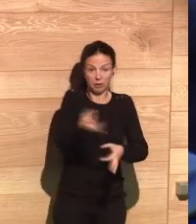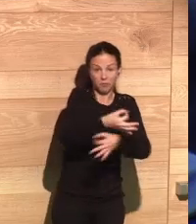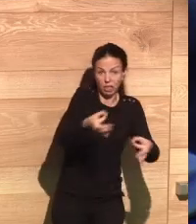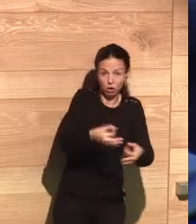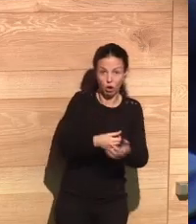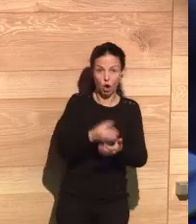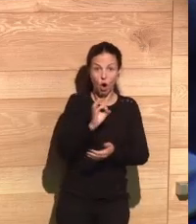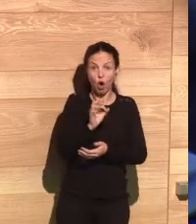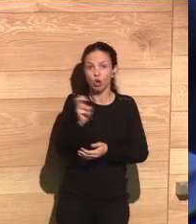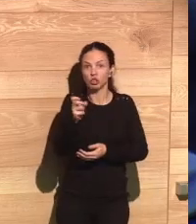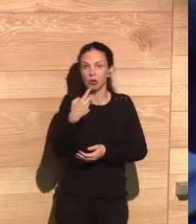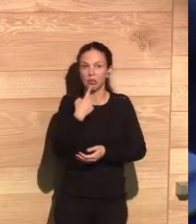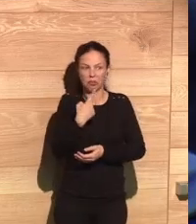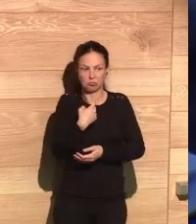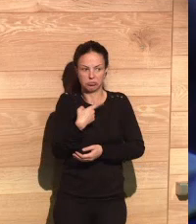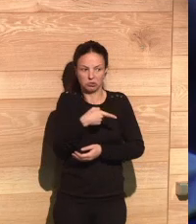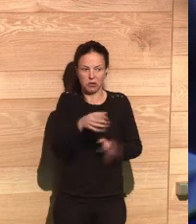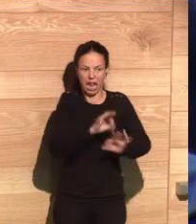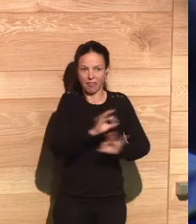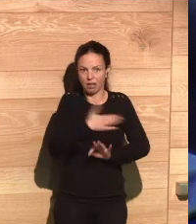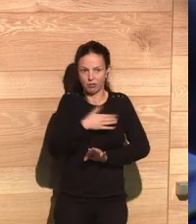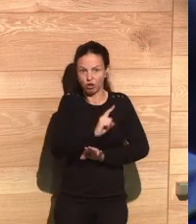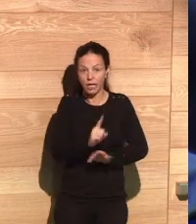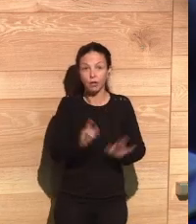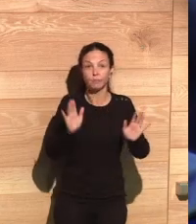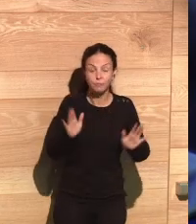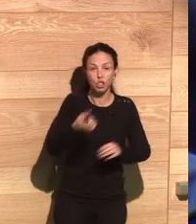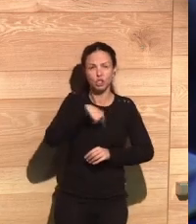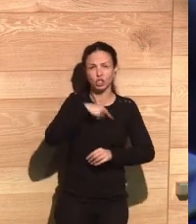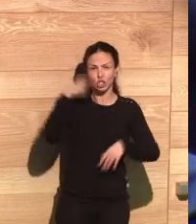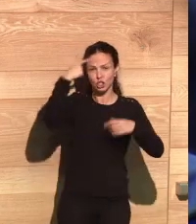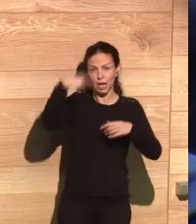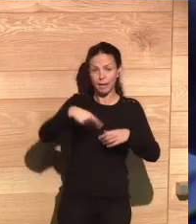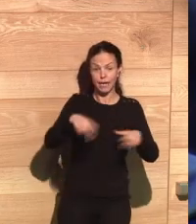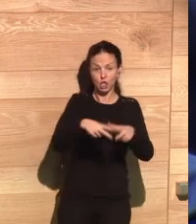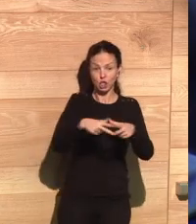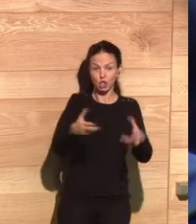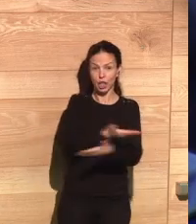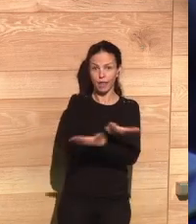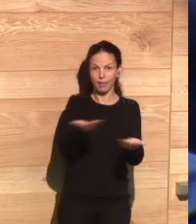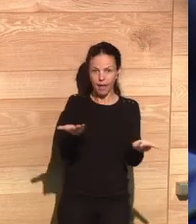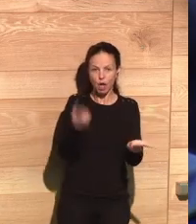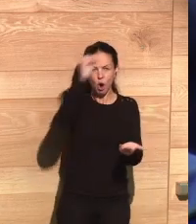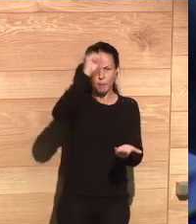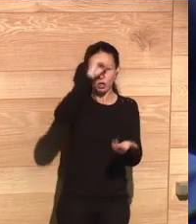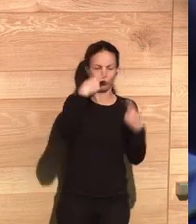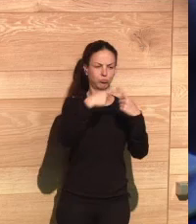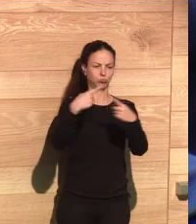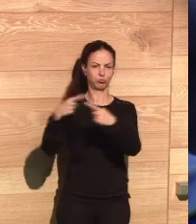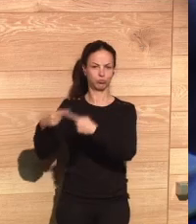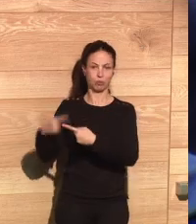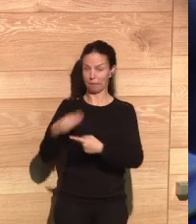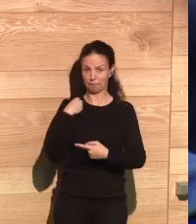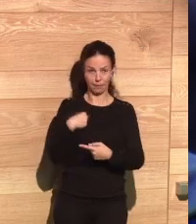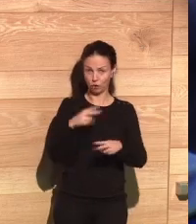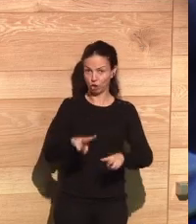they do not care, that they do not want to do or have so many choices. So we need to be aware that